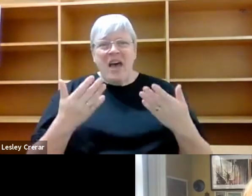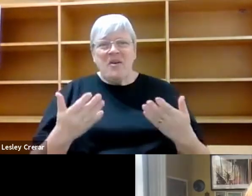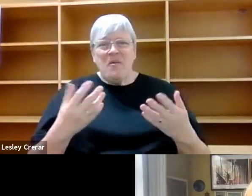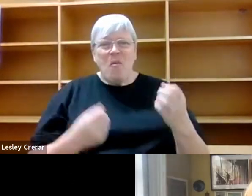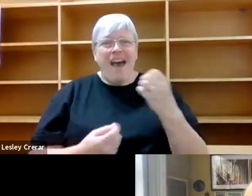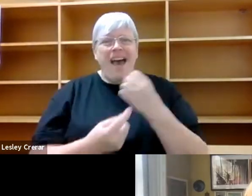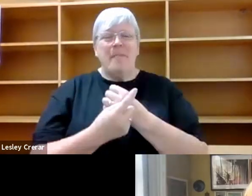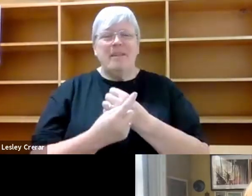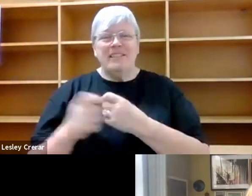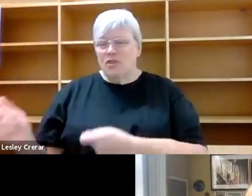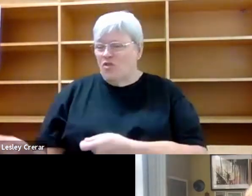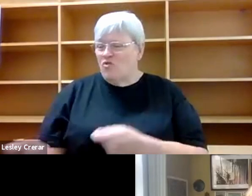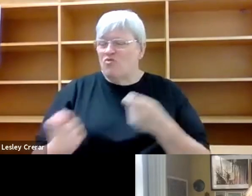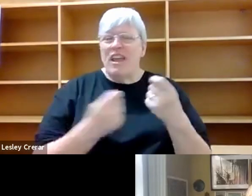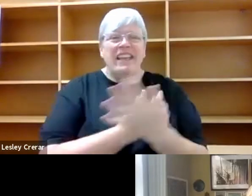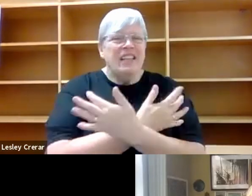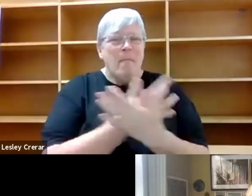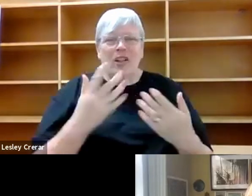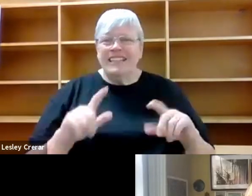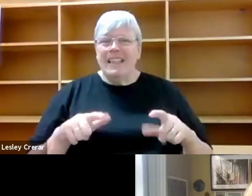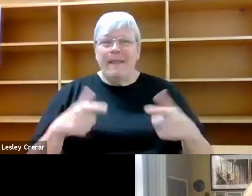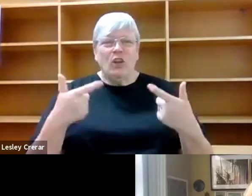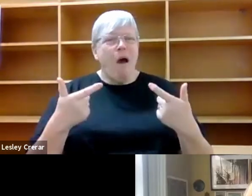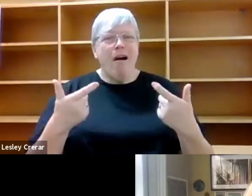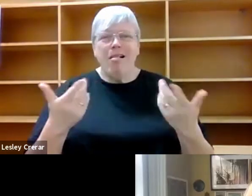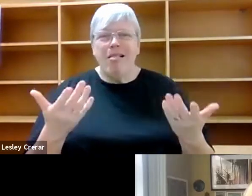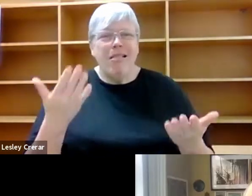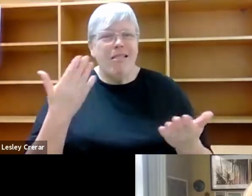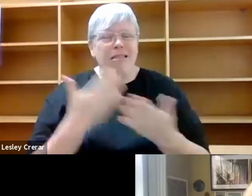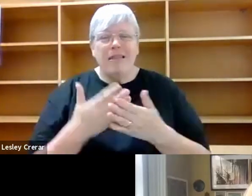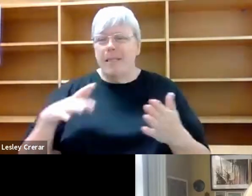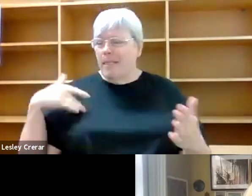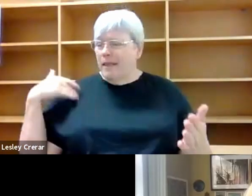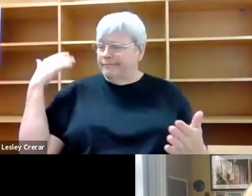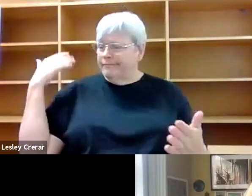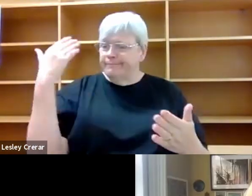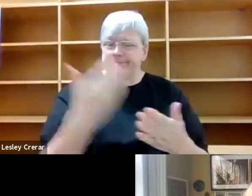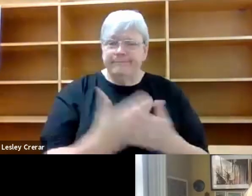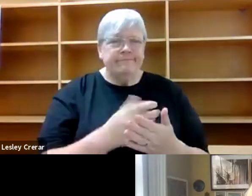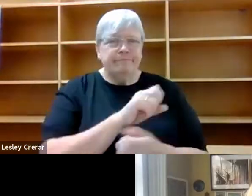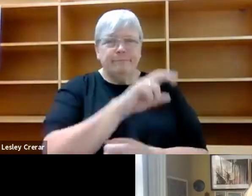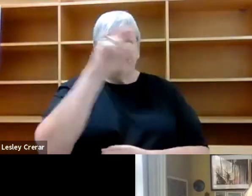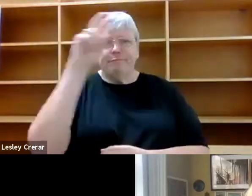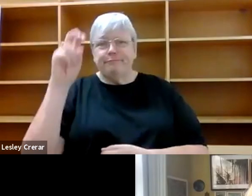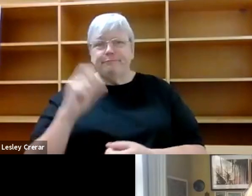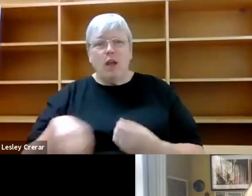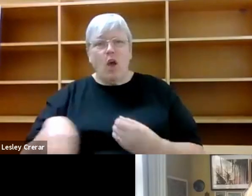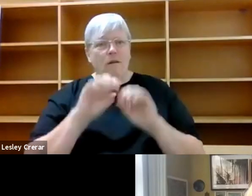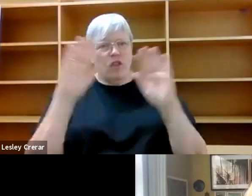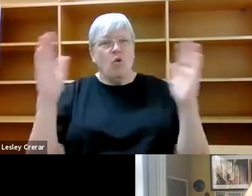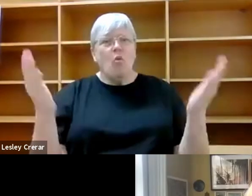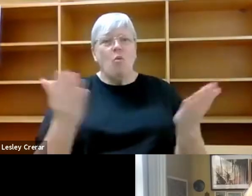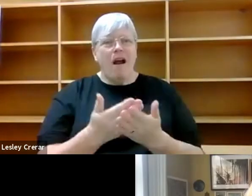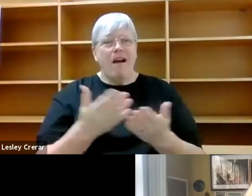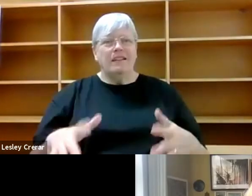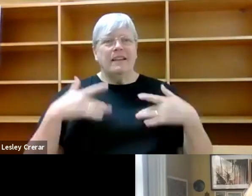like when you're raised multilingual and then have lived all over the world, which I've been very privileged to do. Um, and I wrote